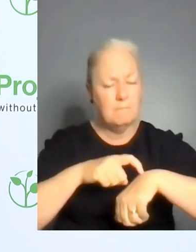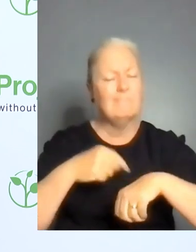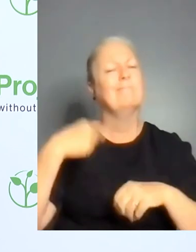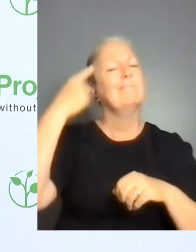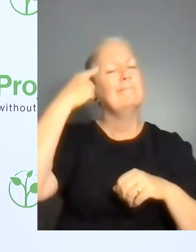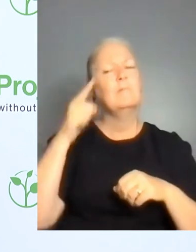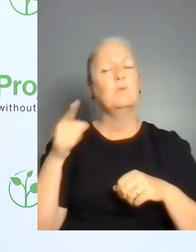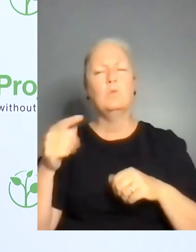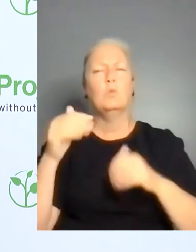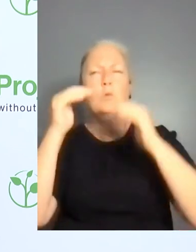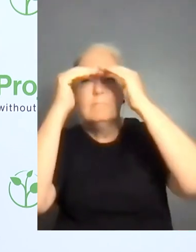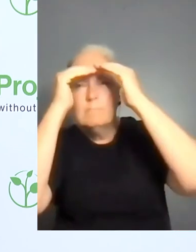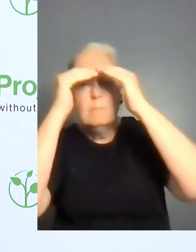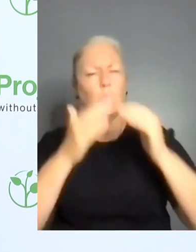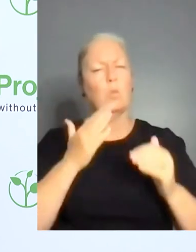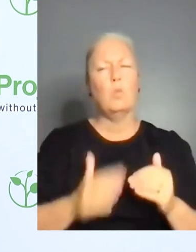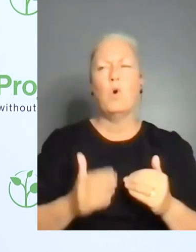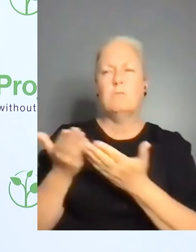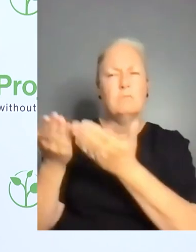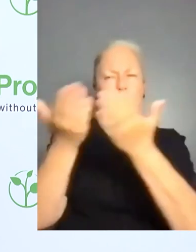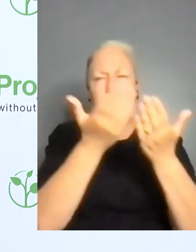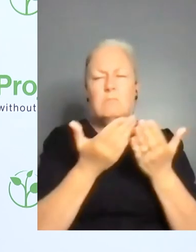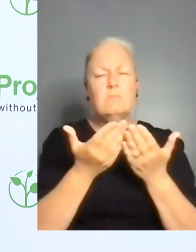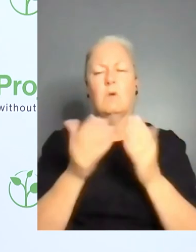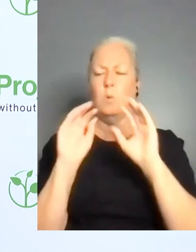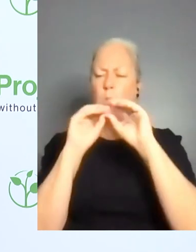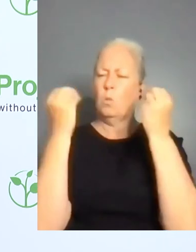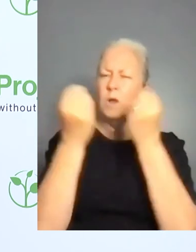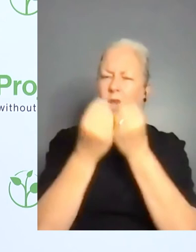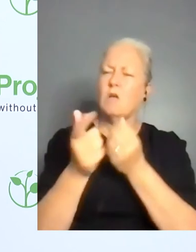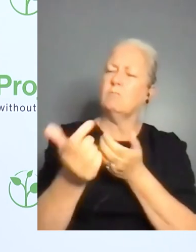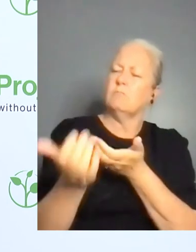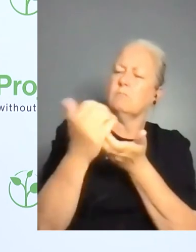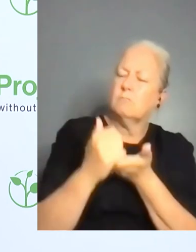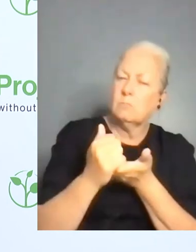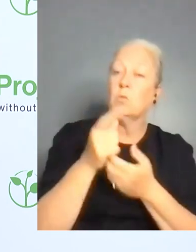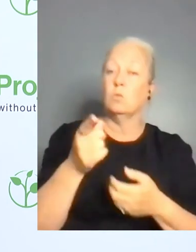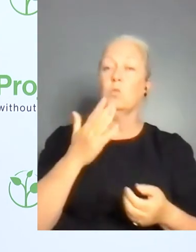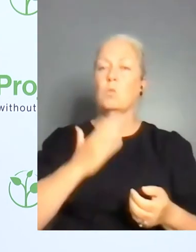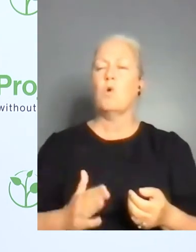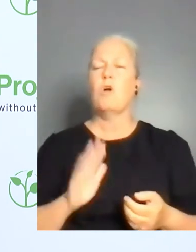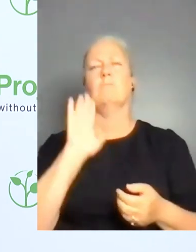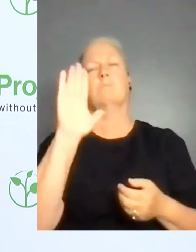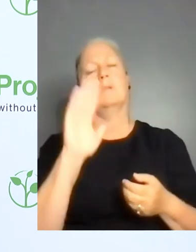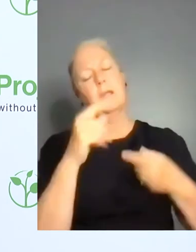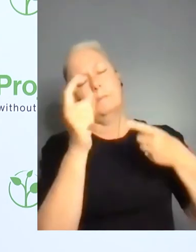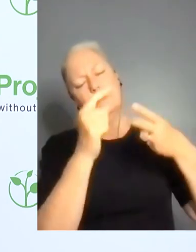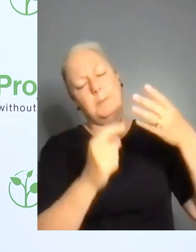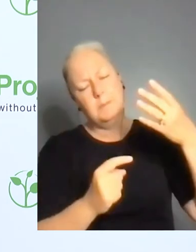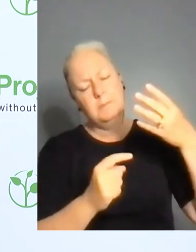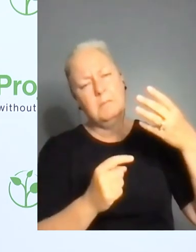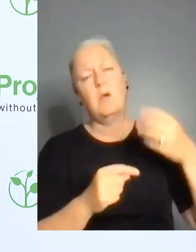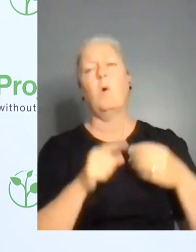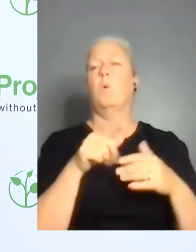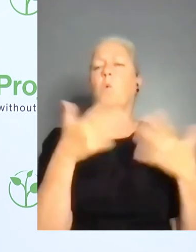Would you look for a special track record of an organization that they can prove something? that they've worked in this field or